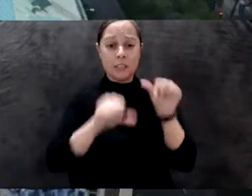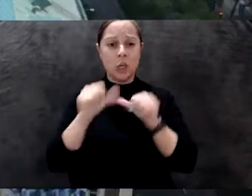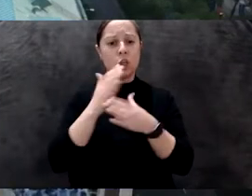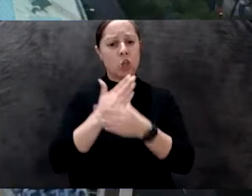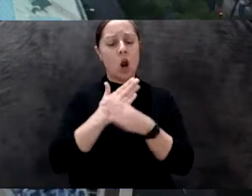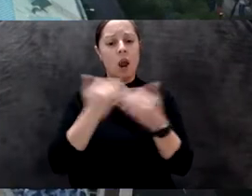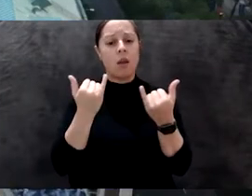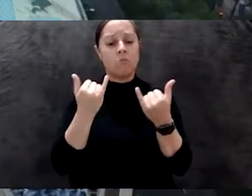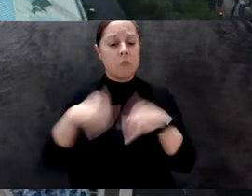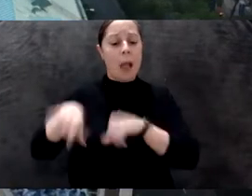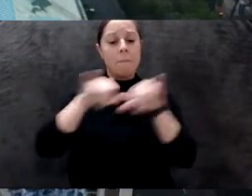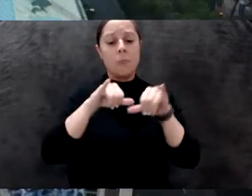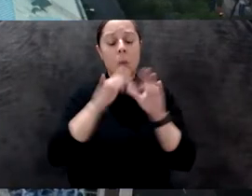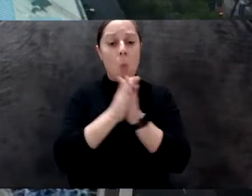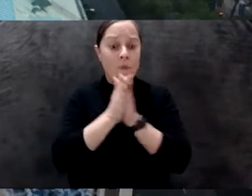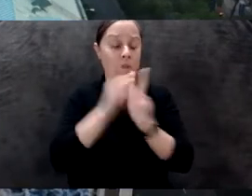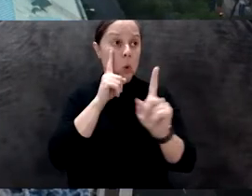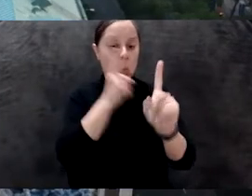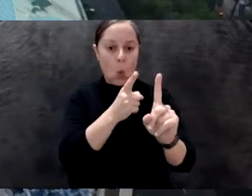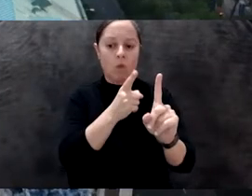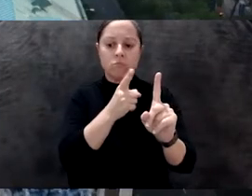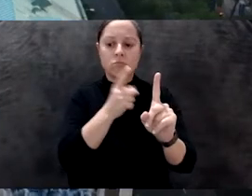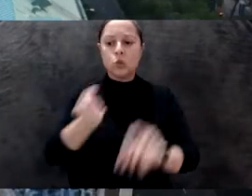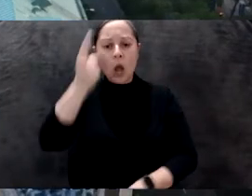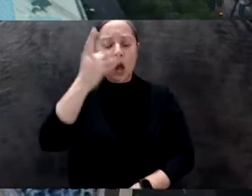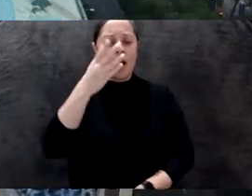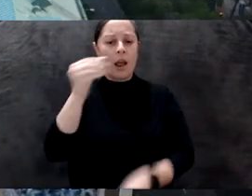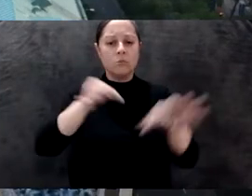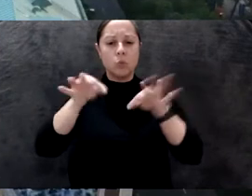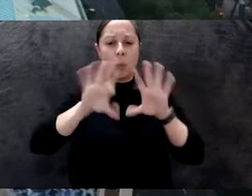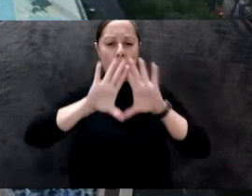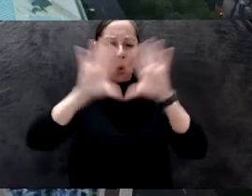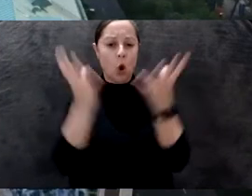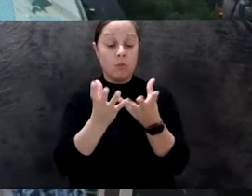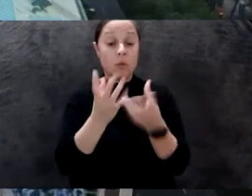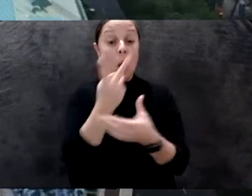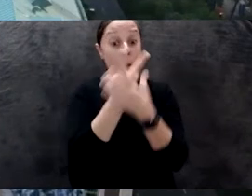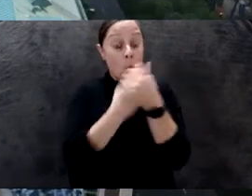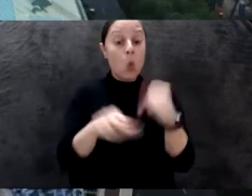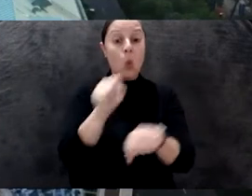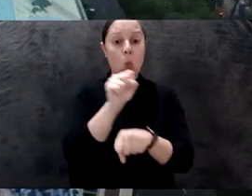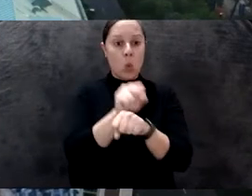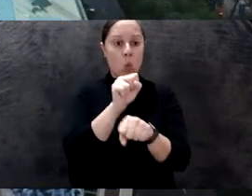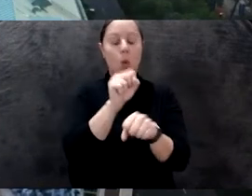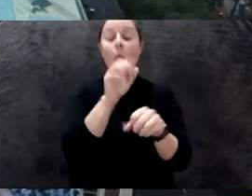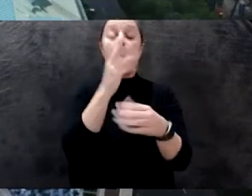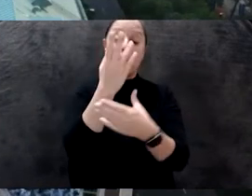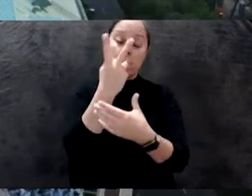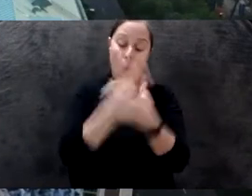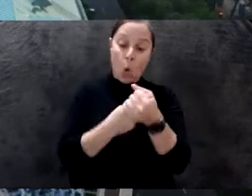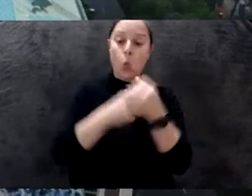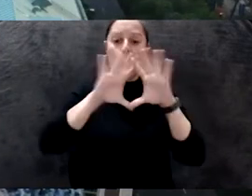to understand and describe the world around us. Both worlds require a great deal of creativity,